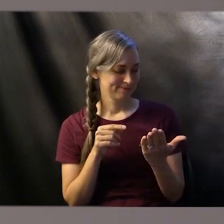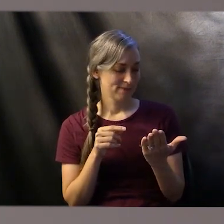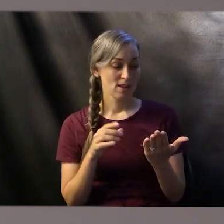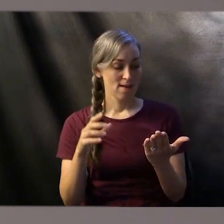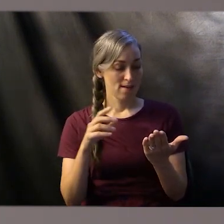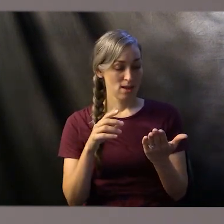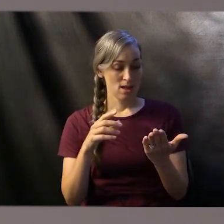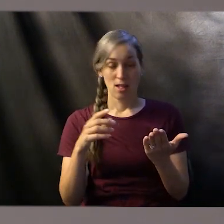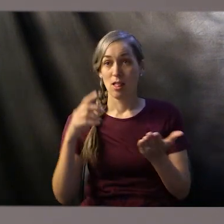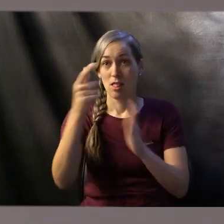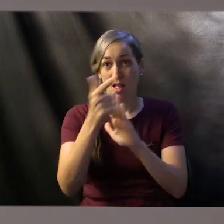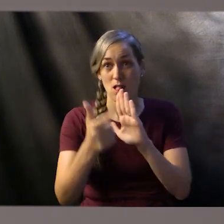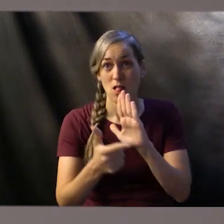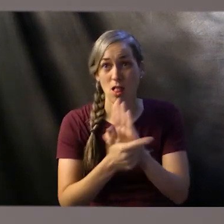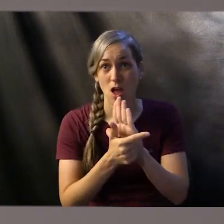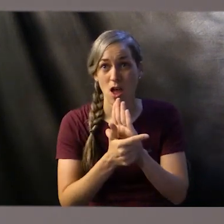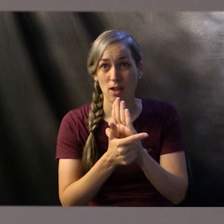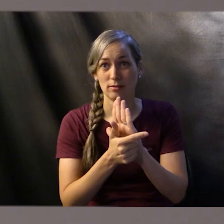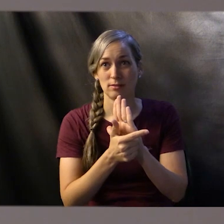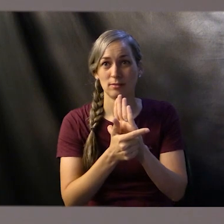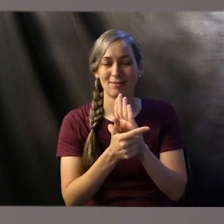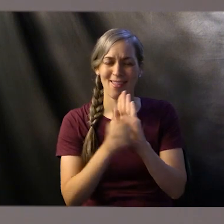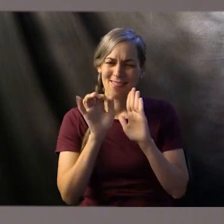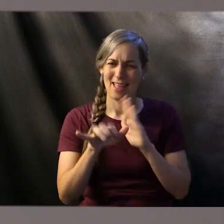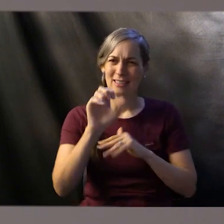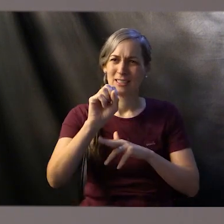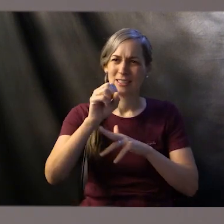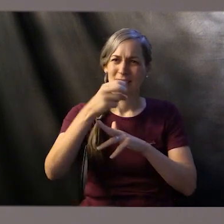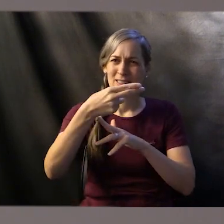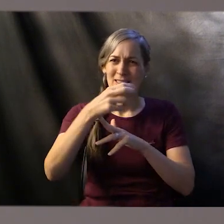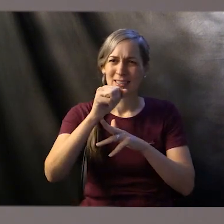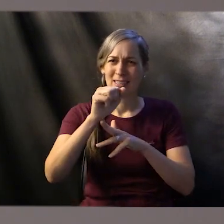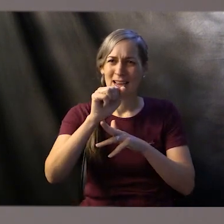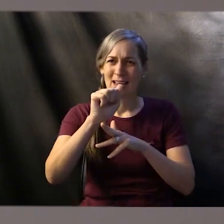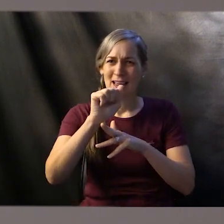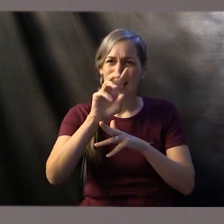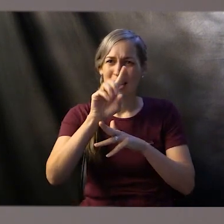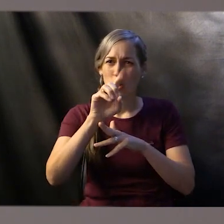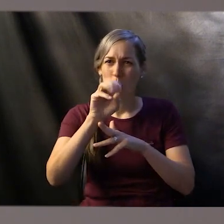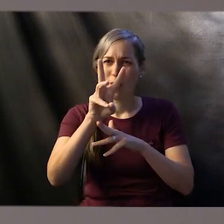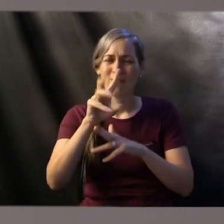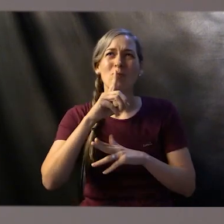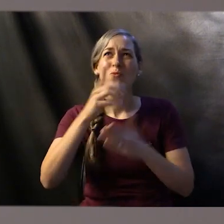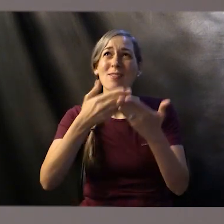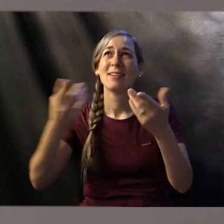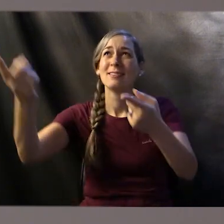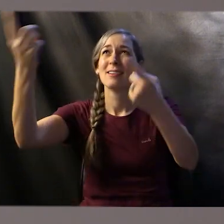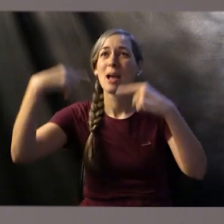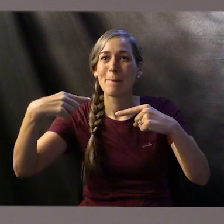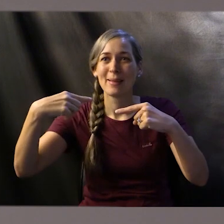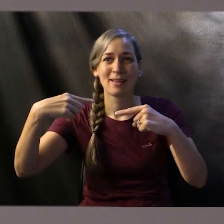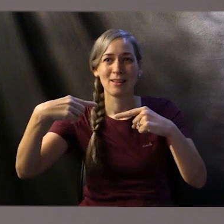It says, since the law has but a shadow of the good things to come, instead of the true form of these realities, it can